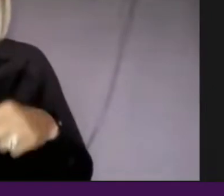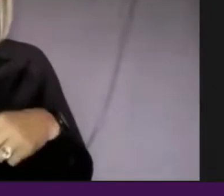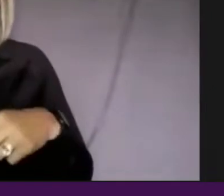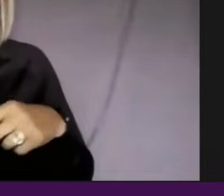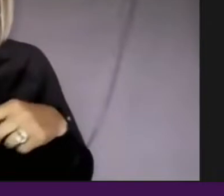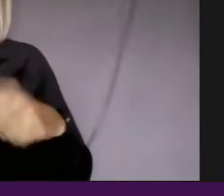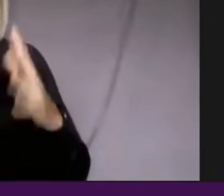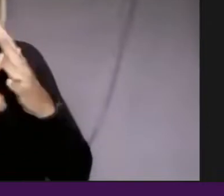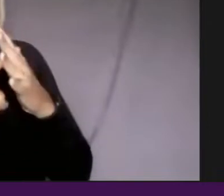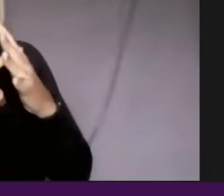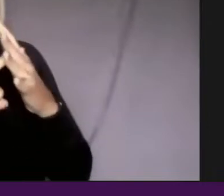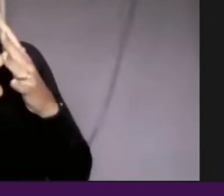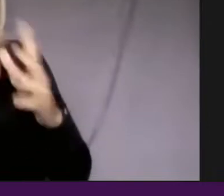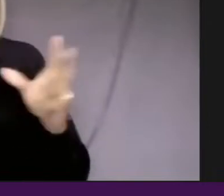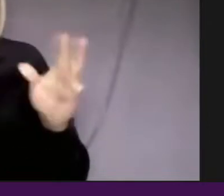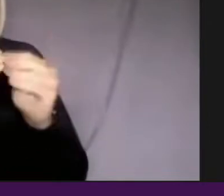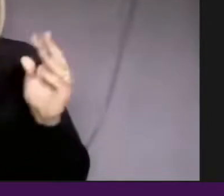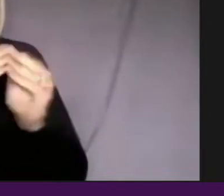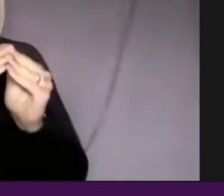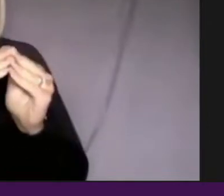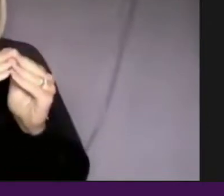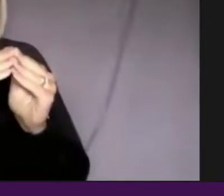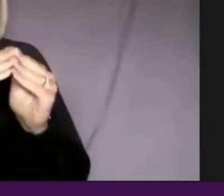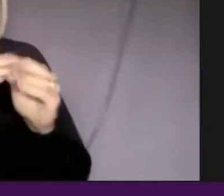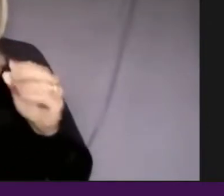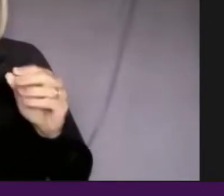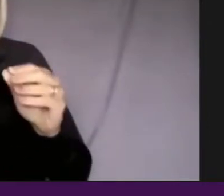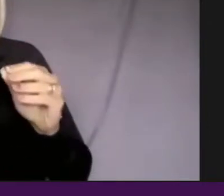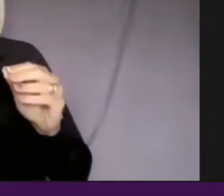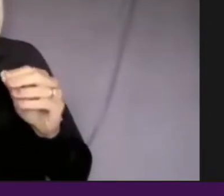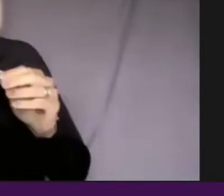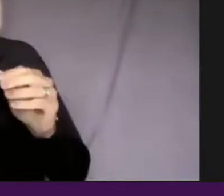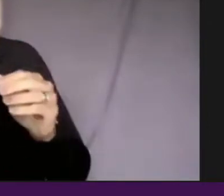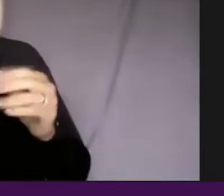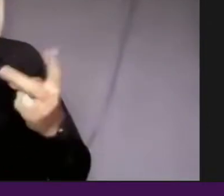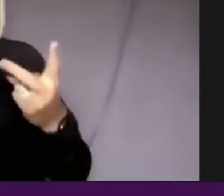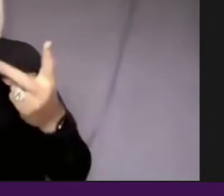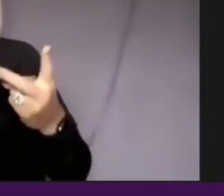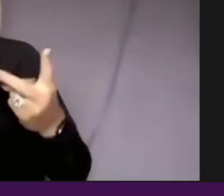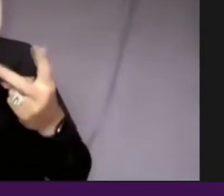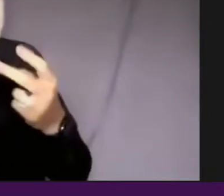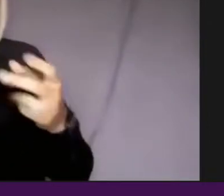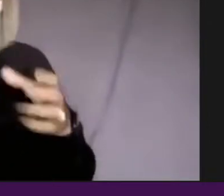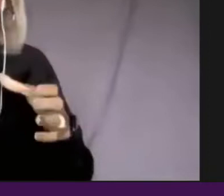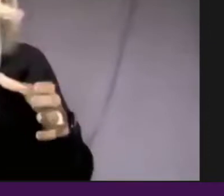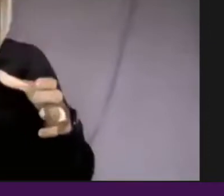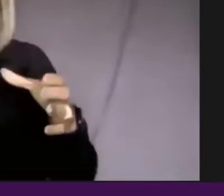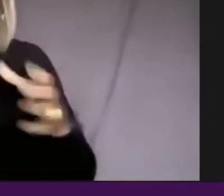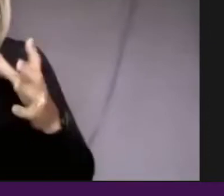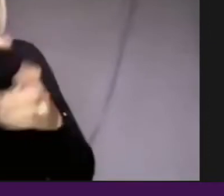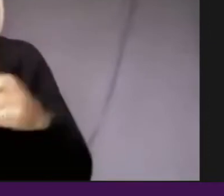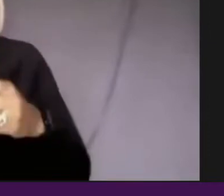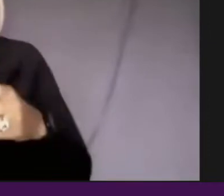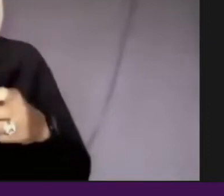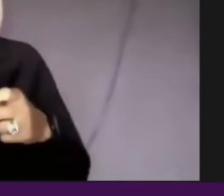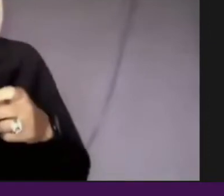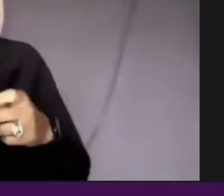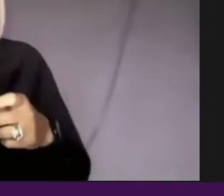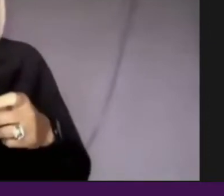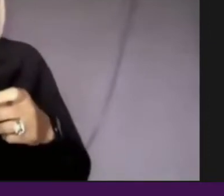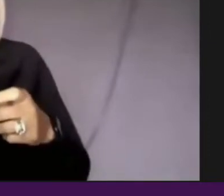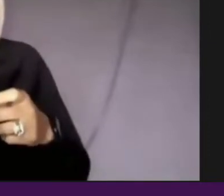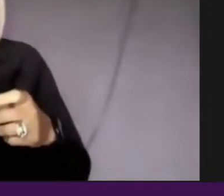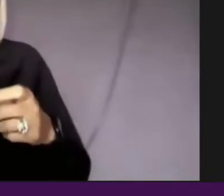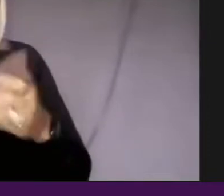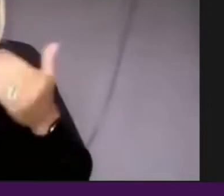uh, Chris Eastings and Wendy Linus. And, you know, then being part of the firelight program, which brought us back into